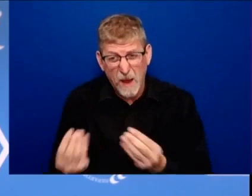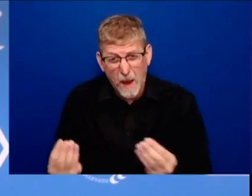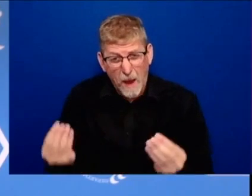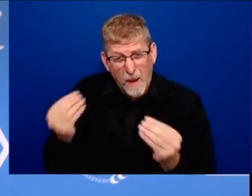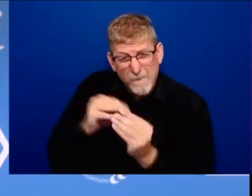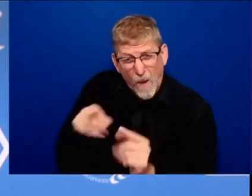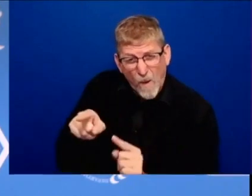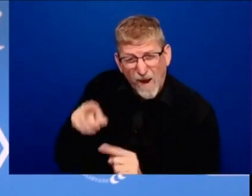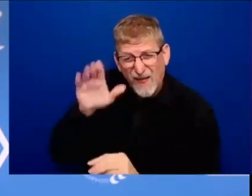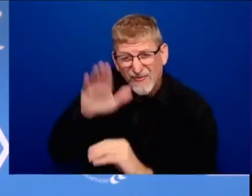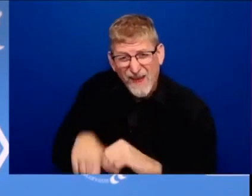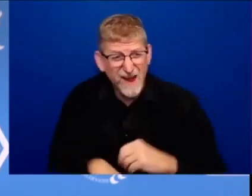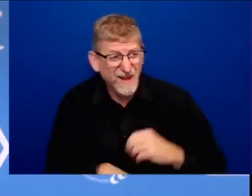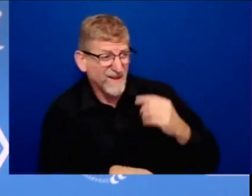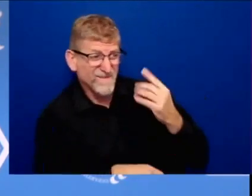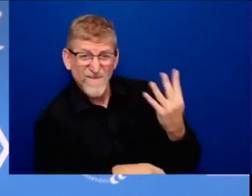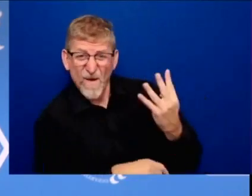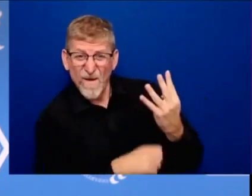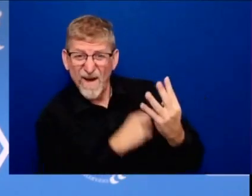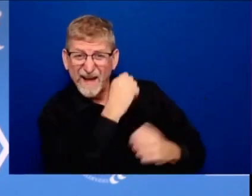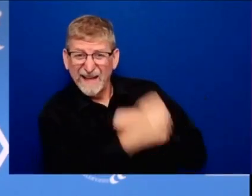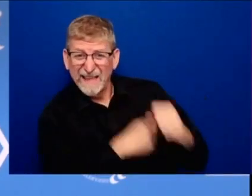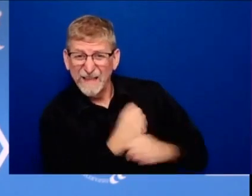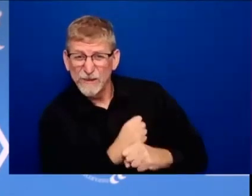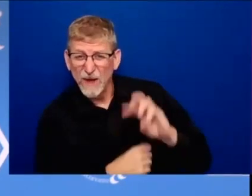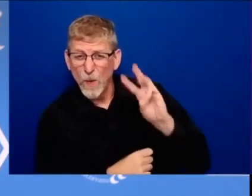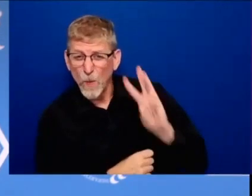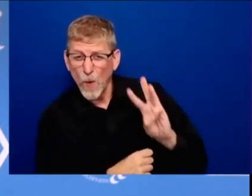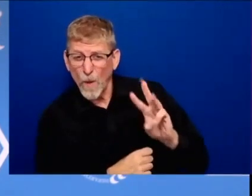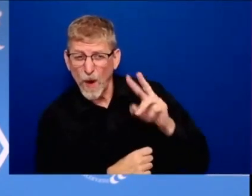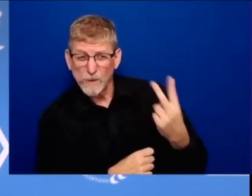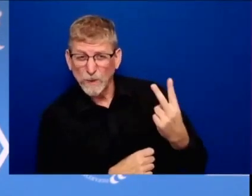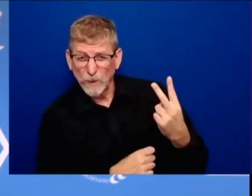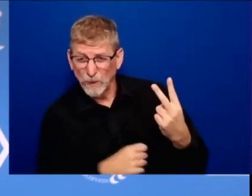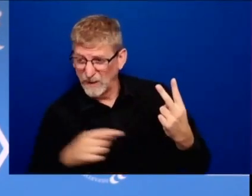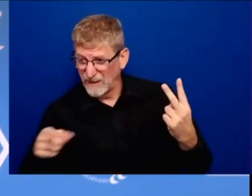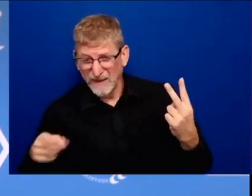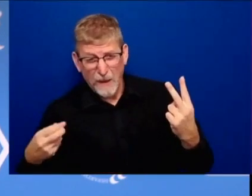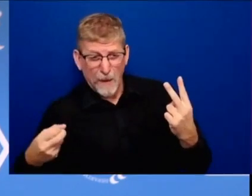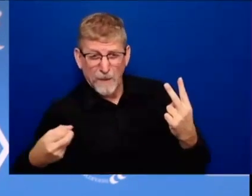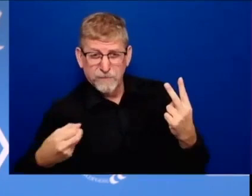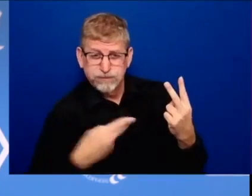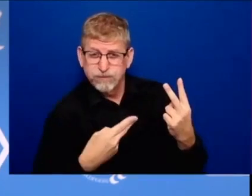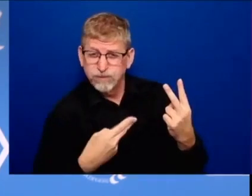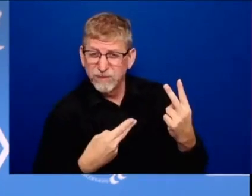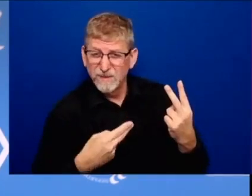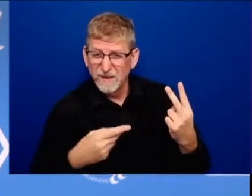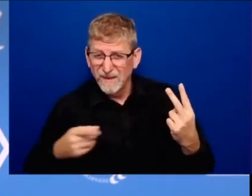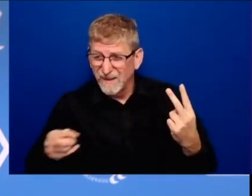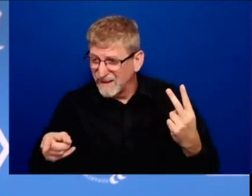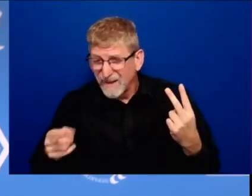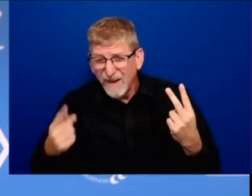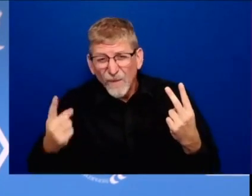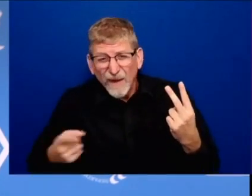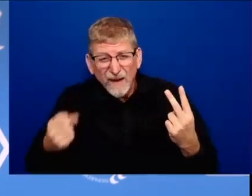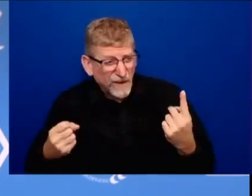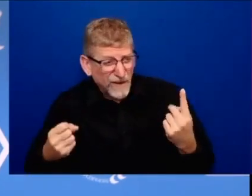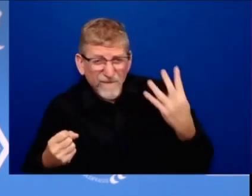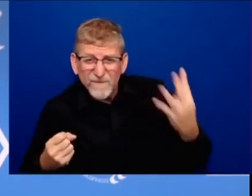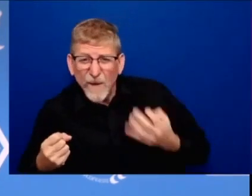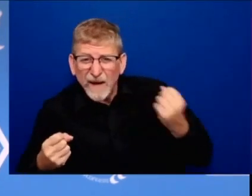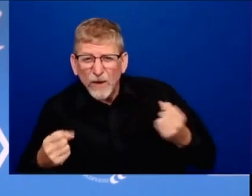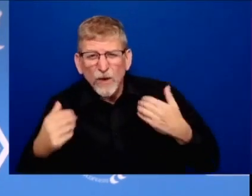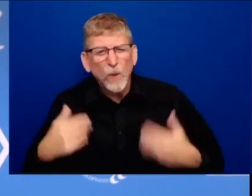all four years that's why i asked what the full extent of my authority as president united states could be